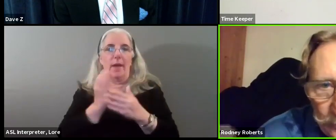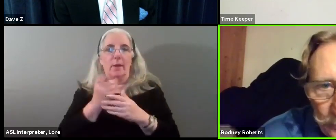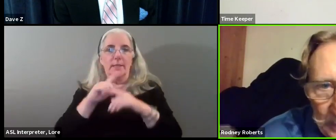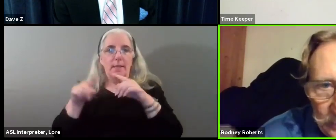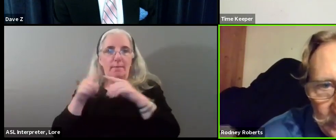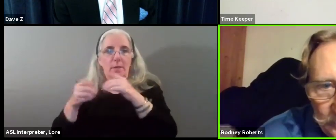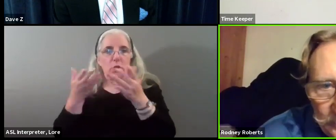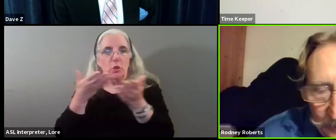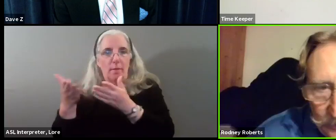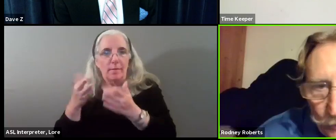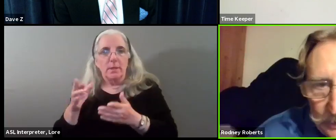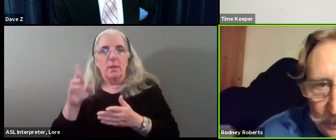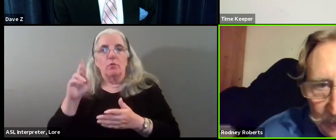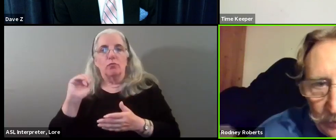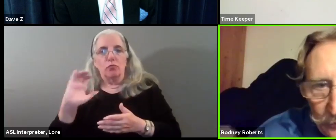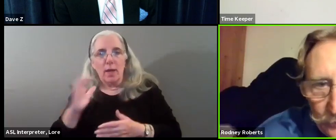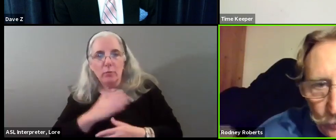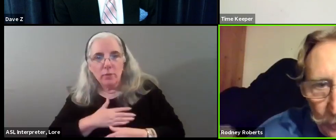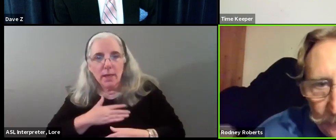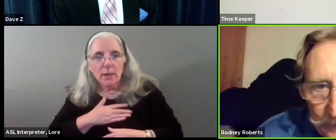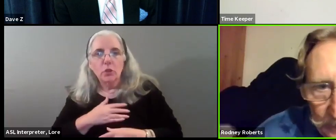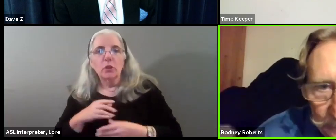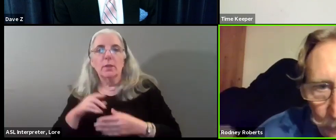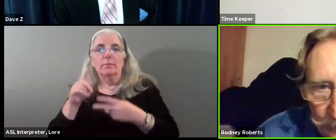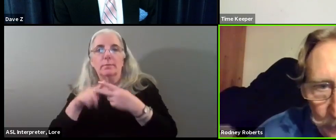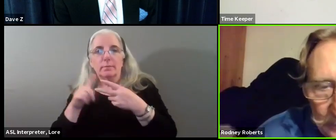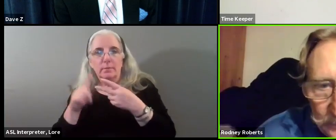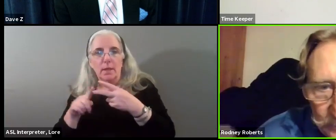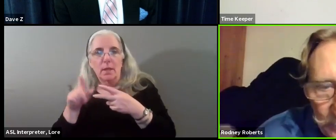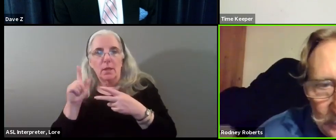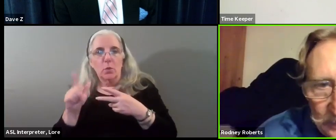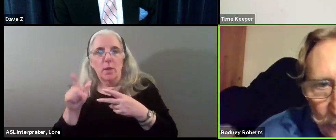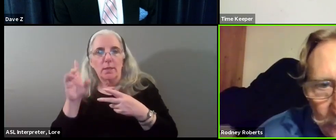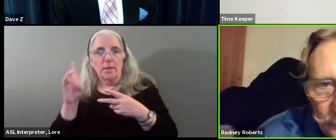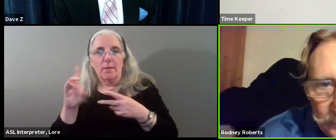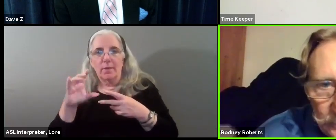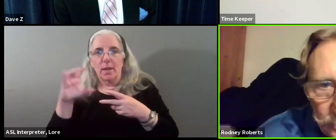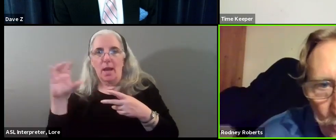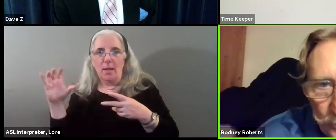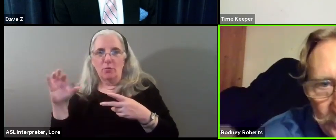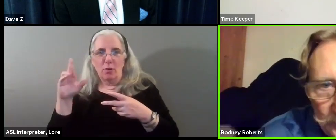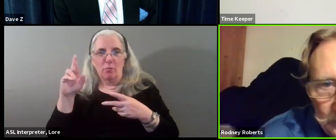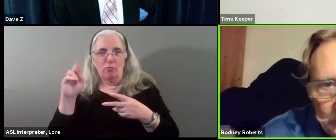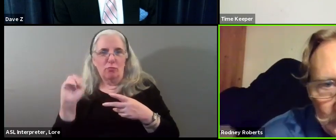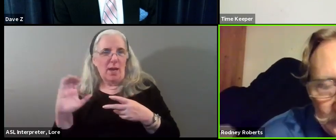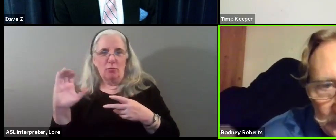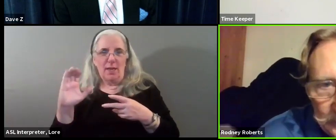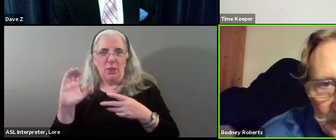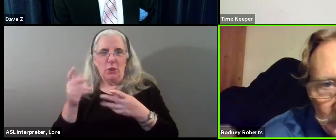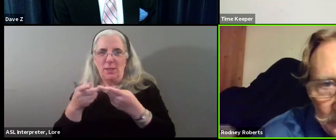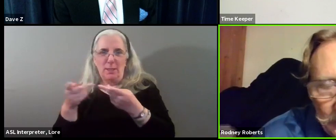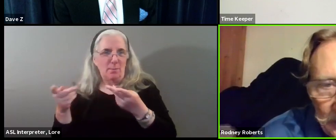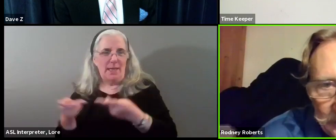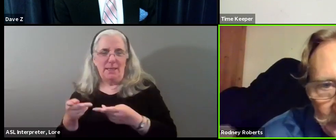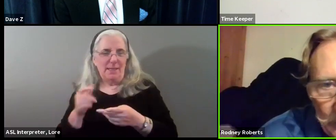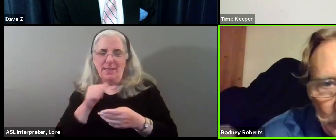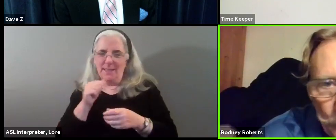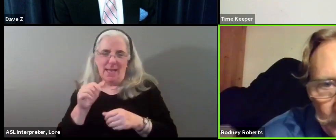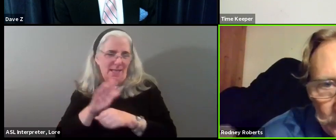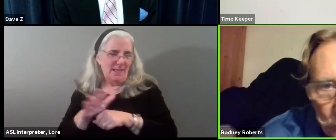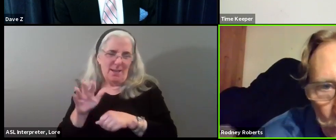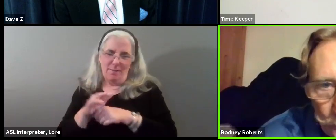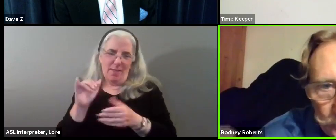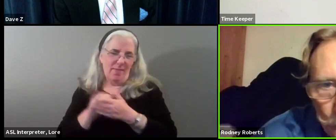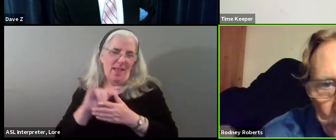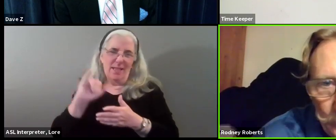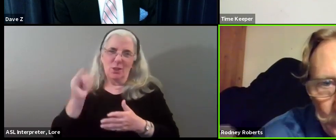Our recreation, the 2,700 square feet of recreation space they offered is a joke. That's not going to come anywhere